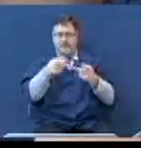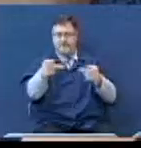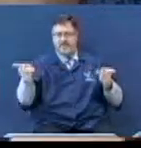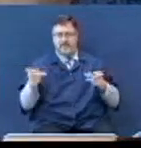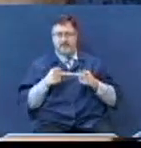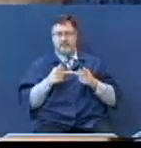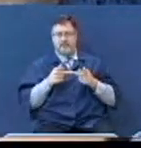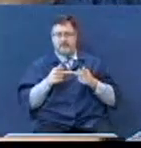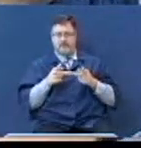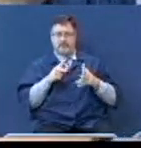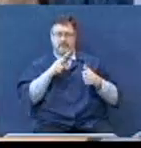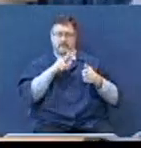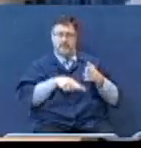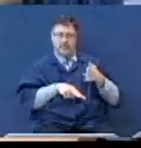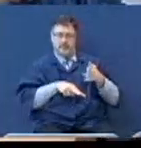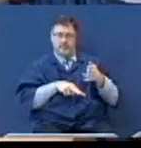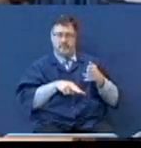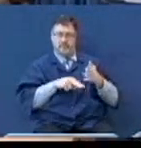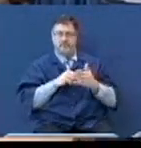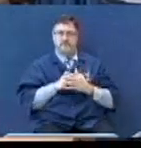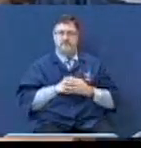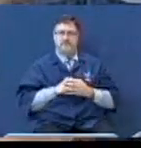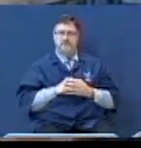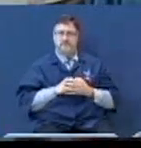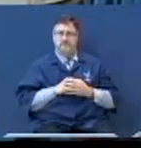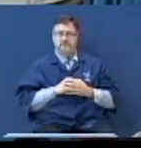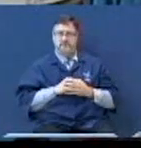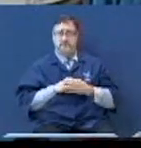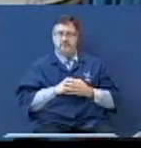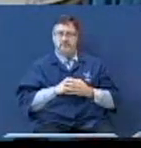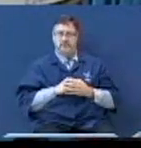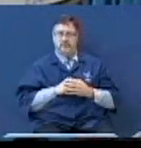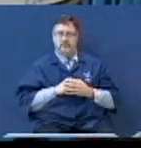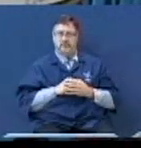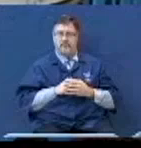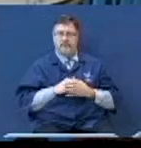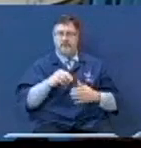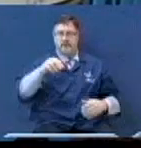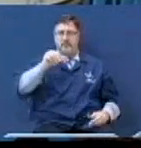Let's go on that verse the unpardonable act